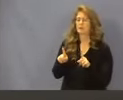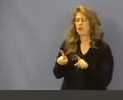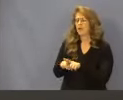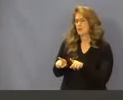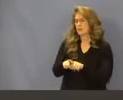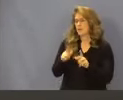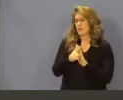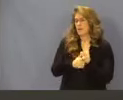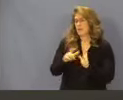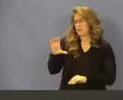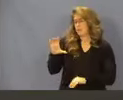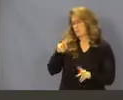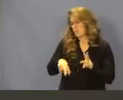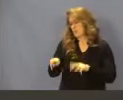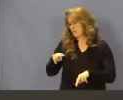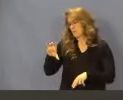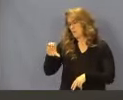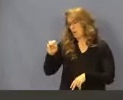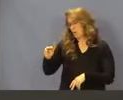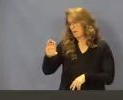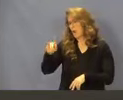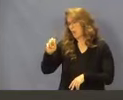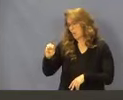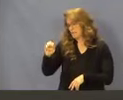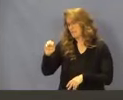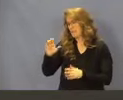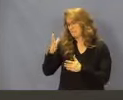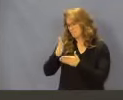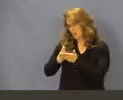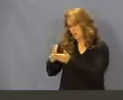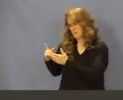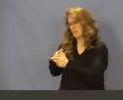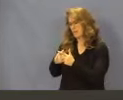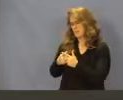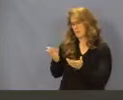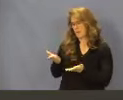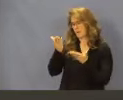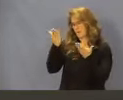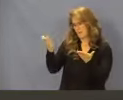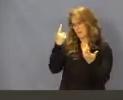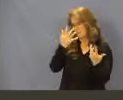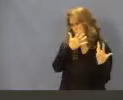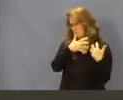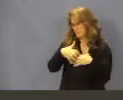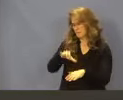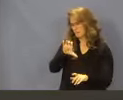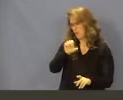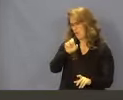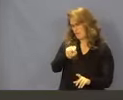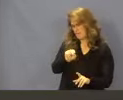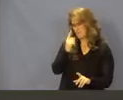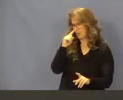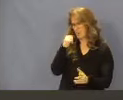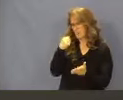COID code sections and make recommendations to streamline the process for CONs and letter of determination